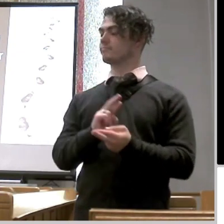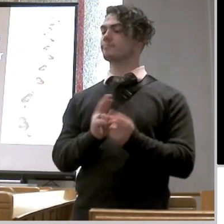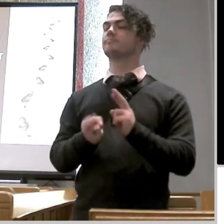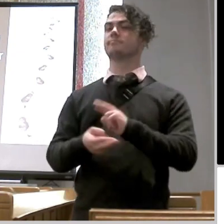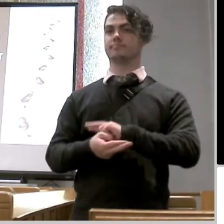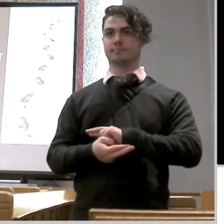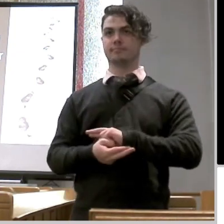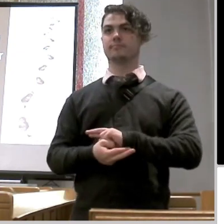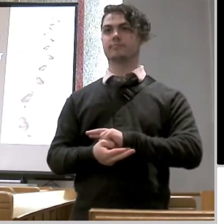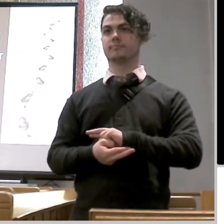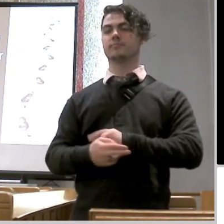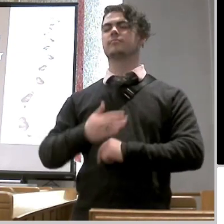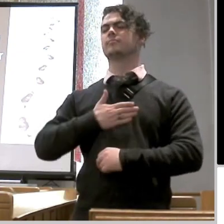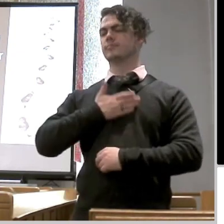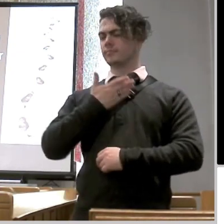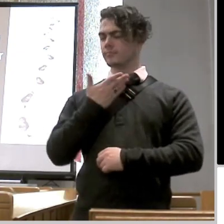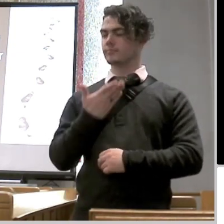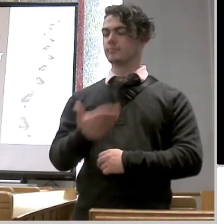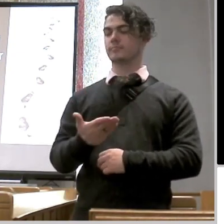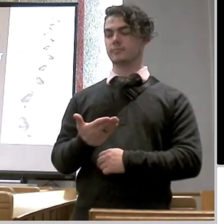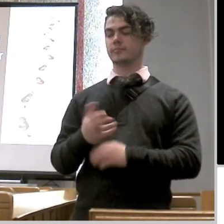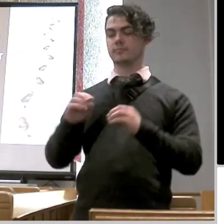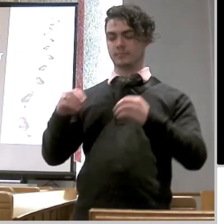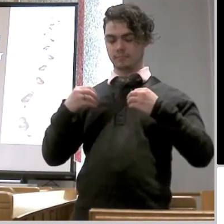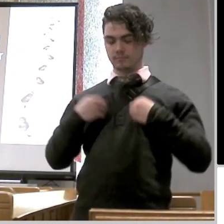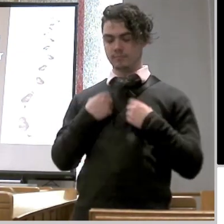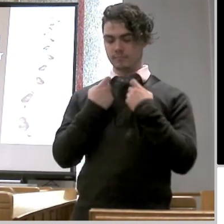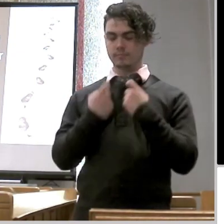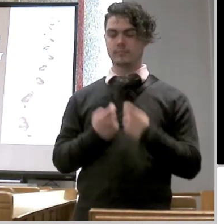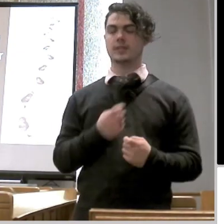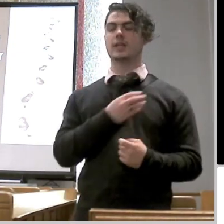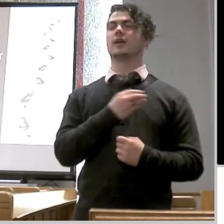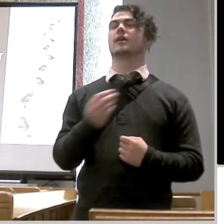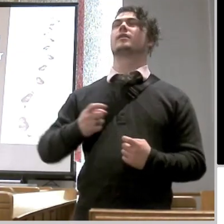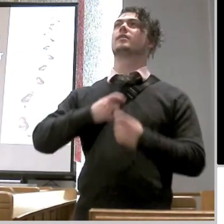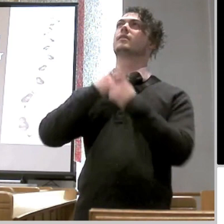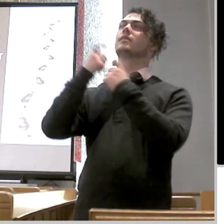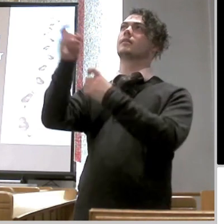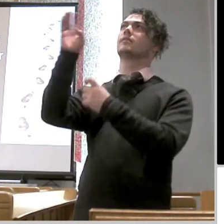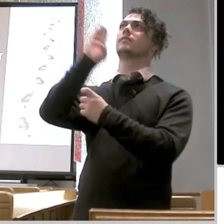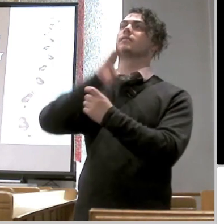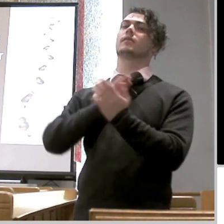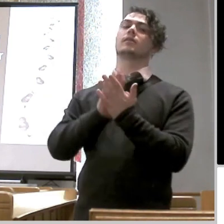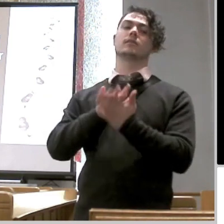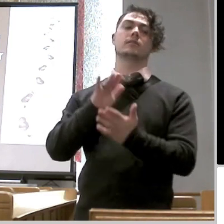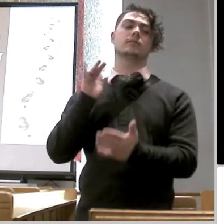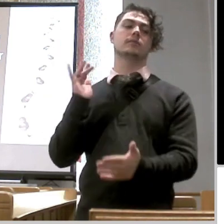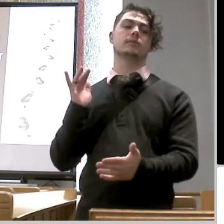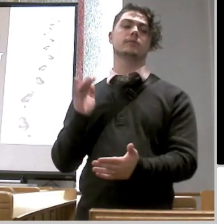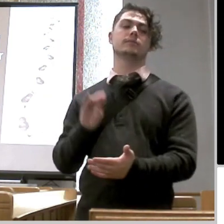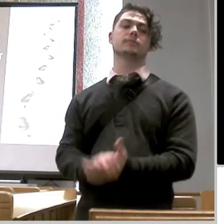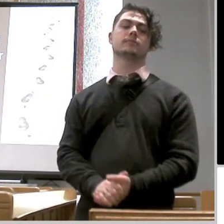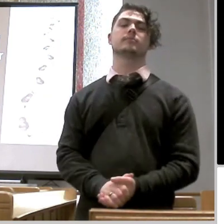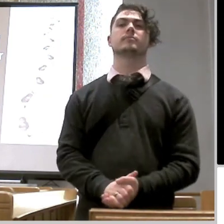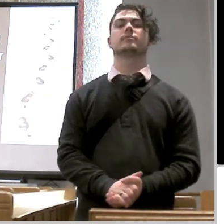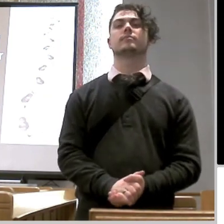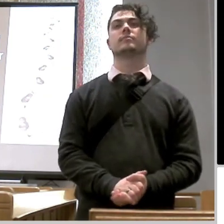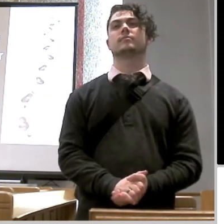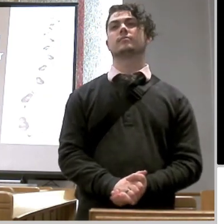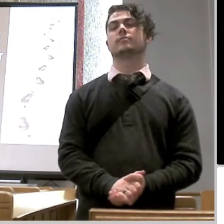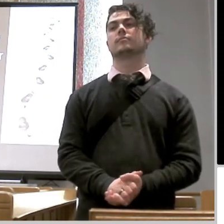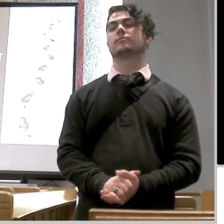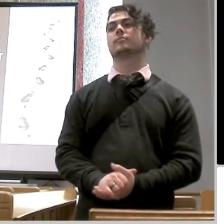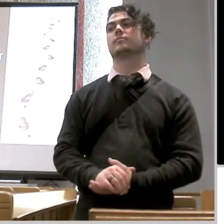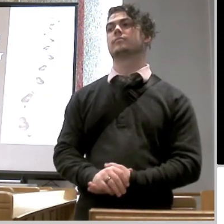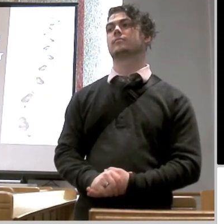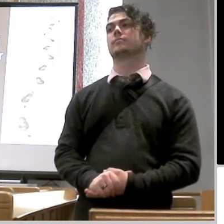he was willing to give god the glory and so what does jesus say to the person who's willing to repent who's willing to acknowledge their sin